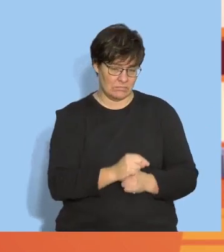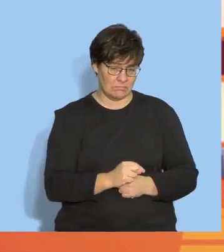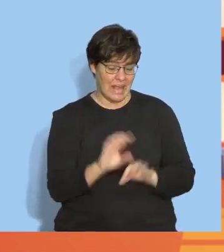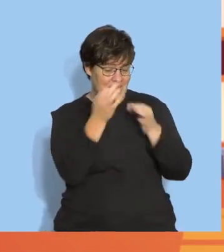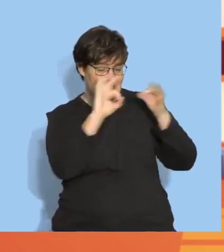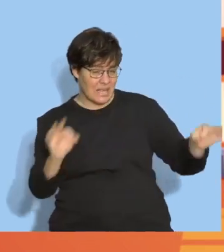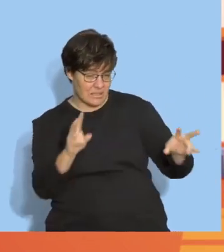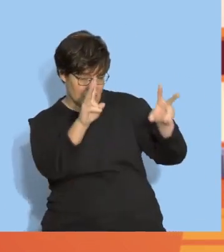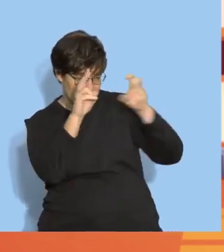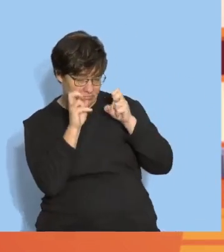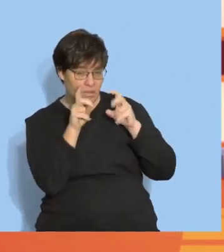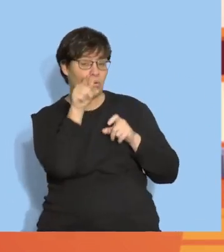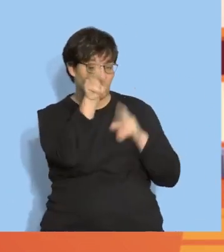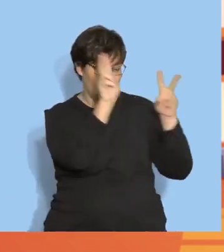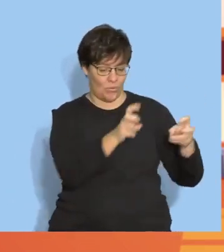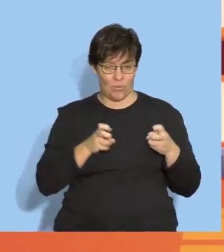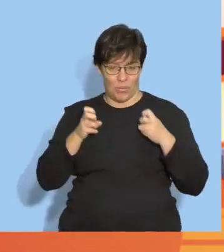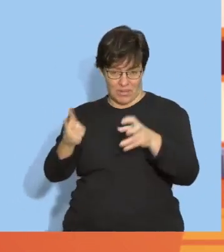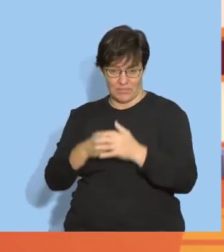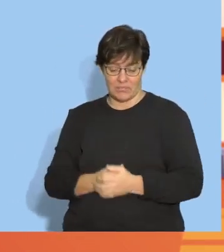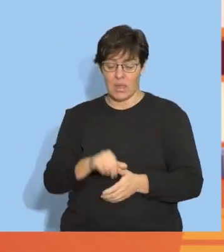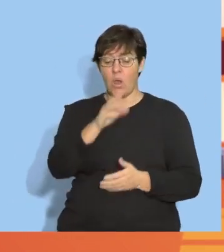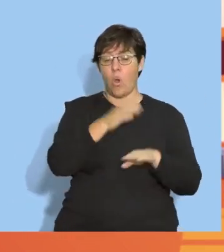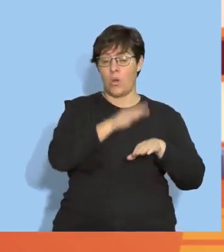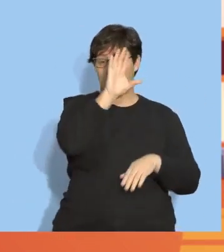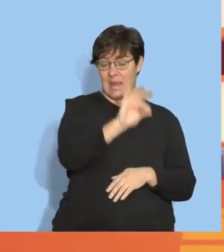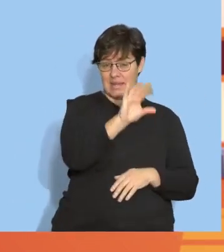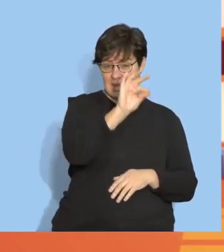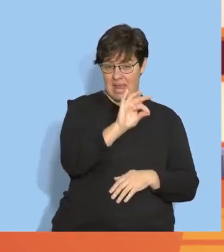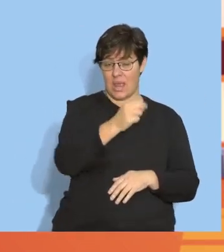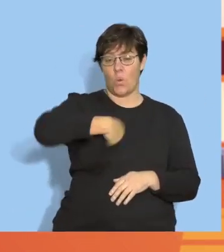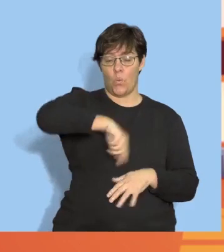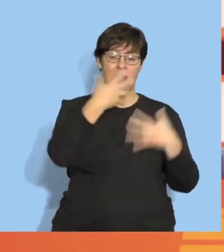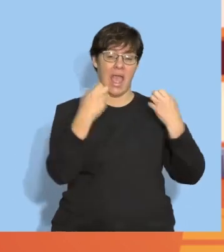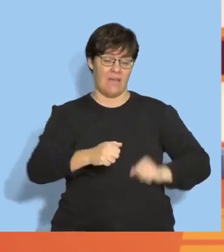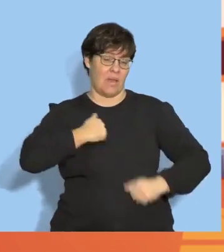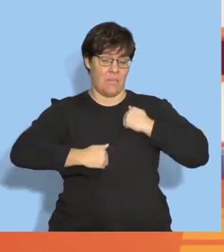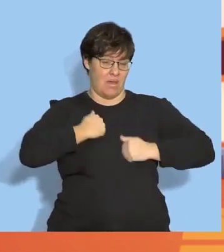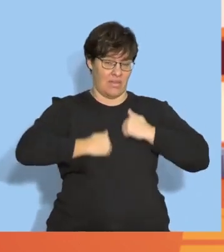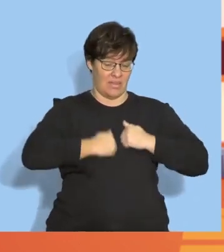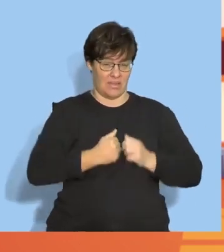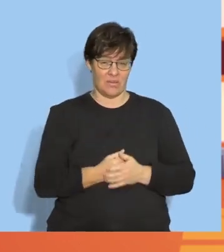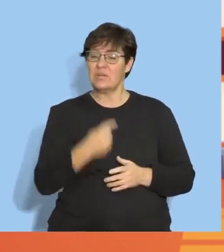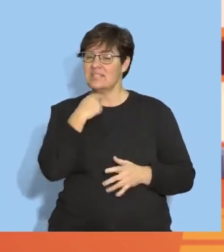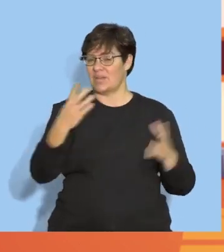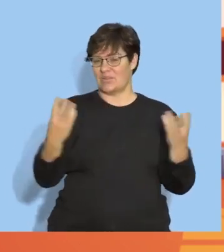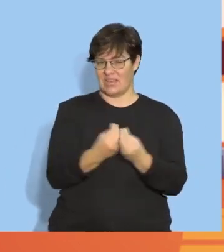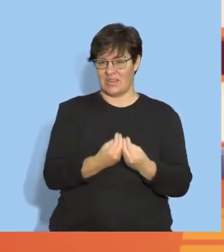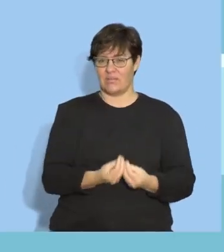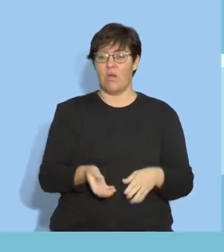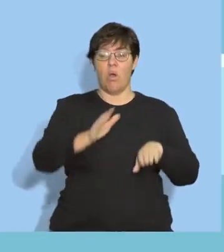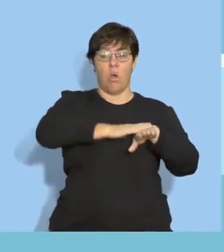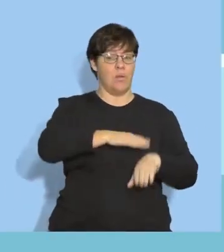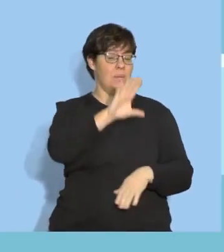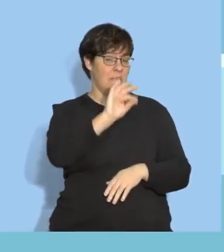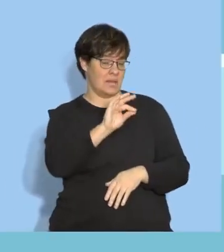sentences carefully and copy them. On Monday, we have a bath. Let's say that together now.